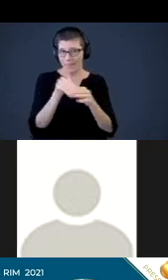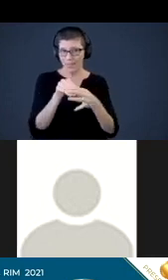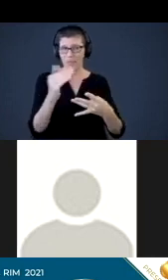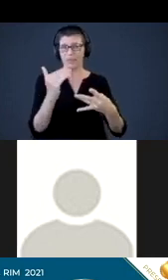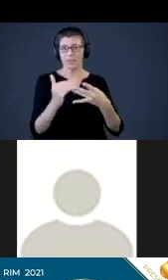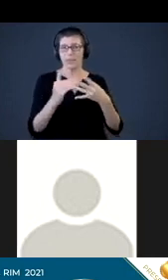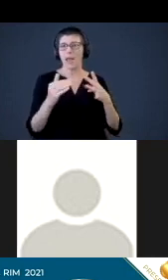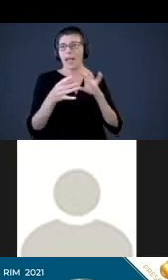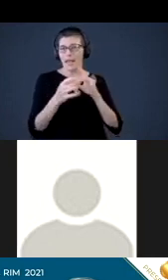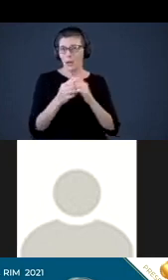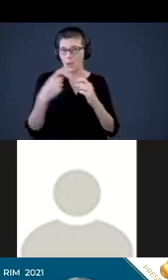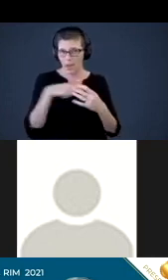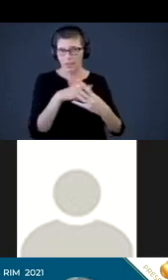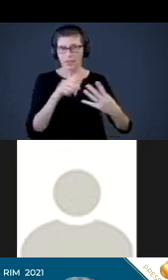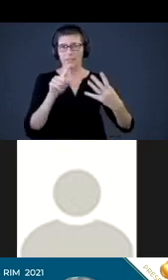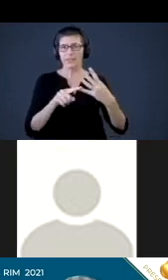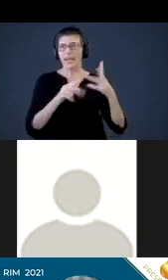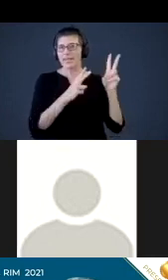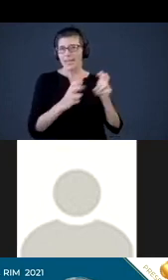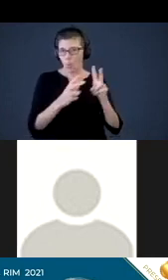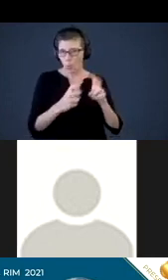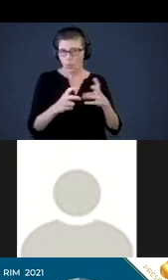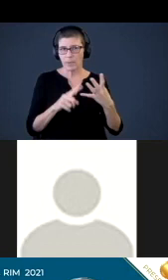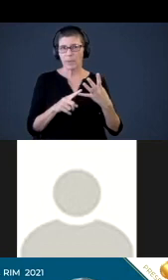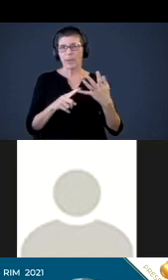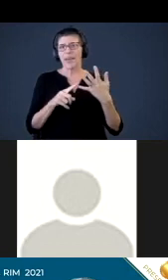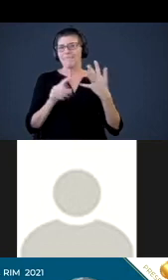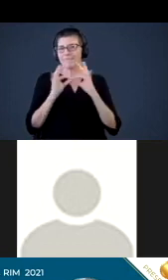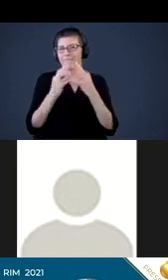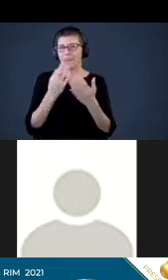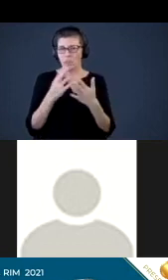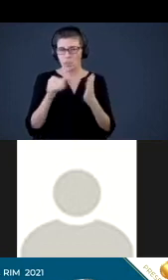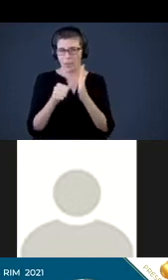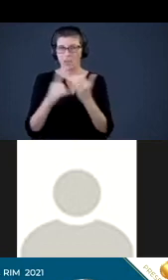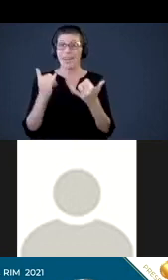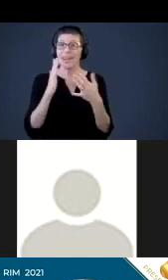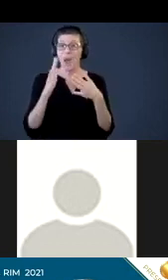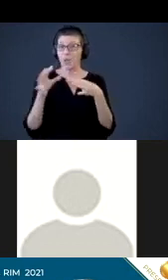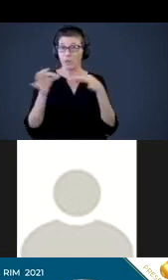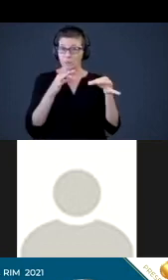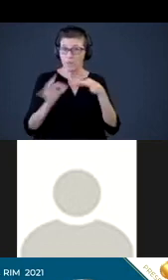downloadables, and family resource page. We're now going to walk you through our website and these resources.